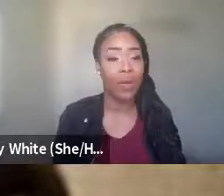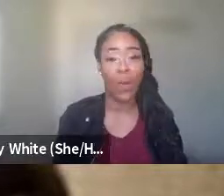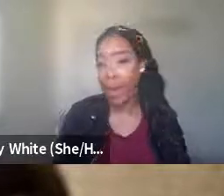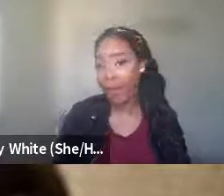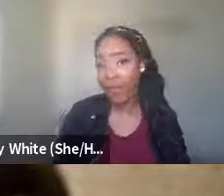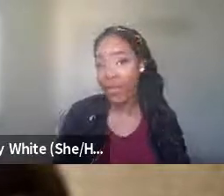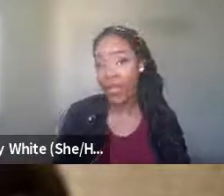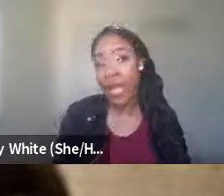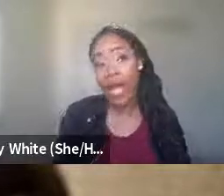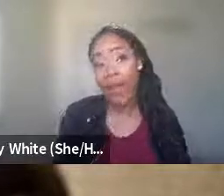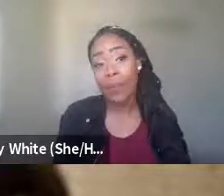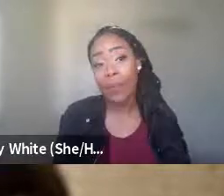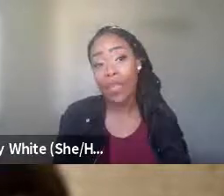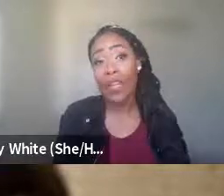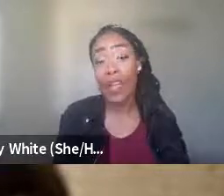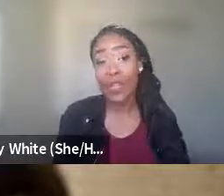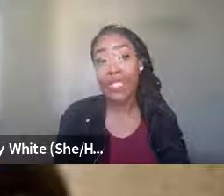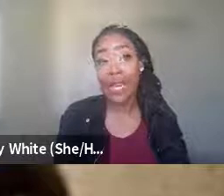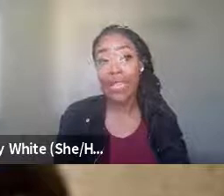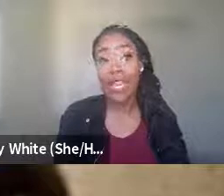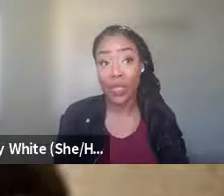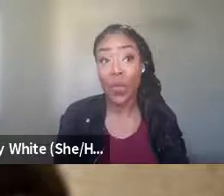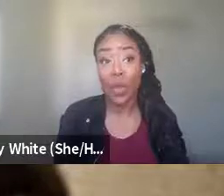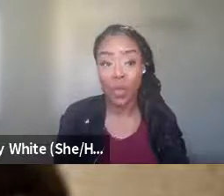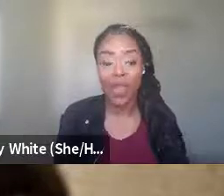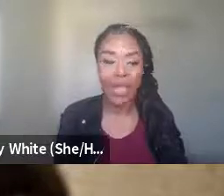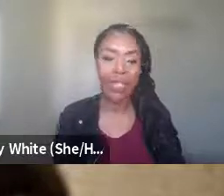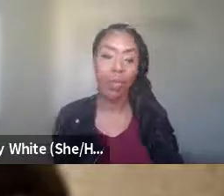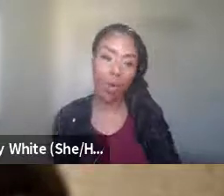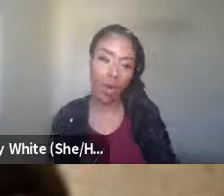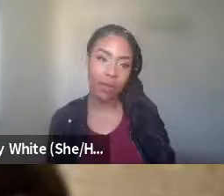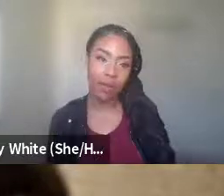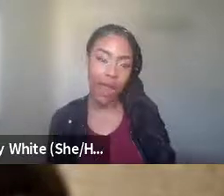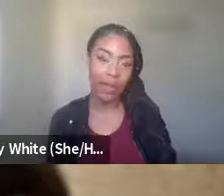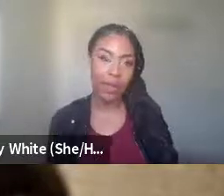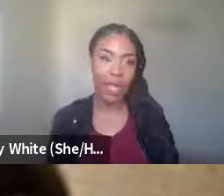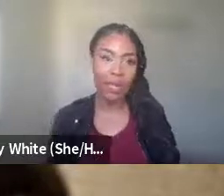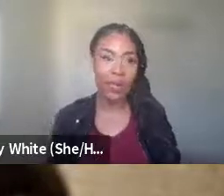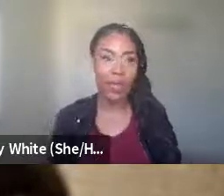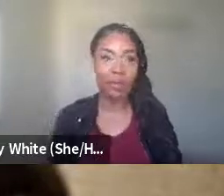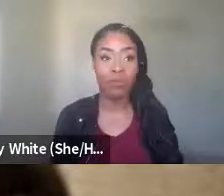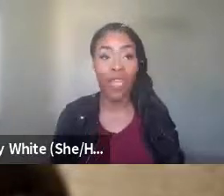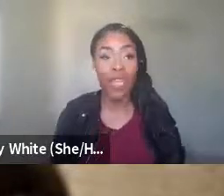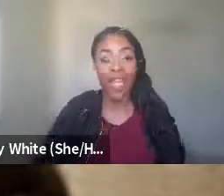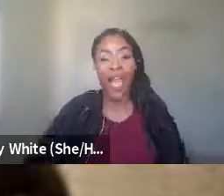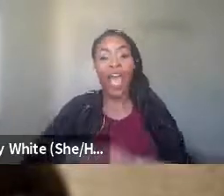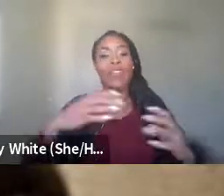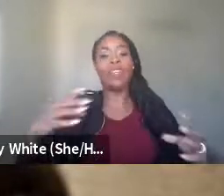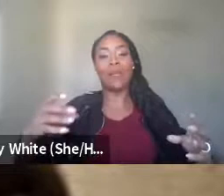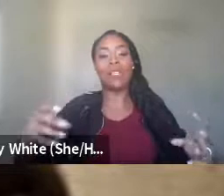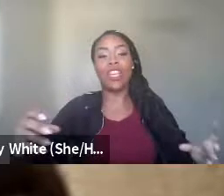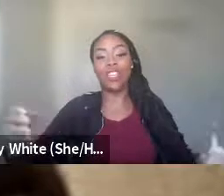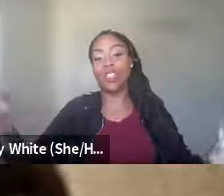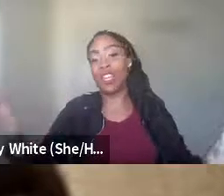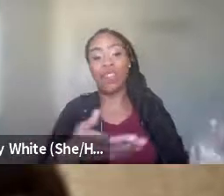I am not aware of. And understanding that you want to provide that support rather than, you know, have